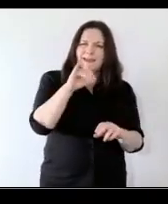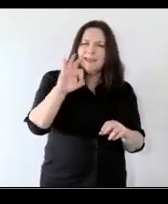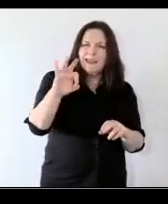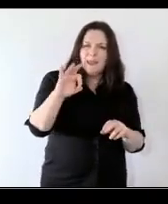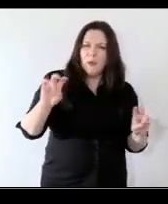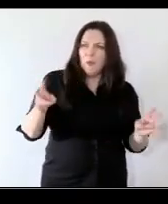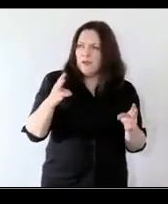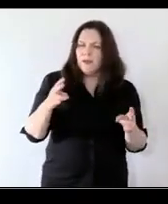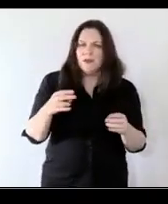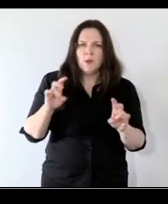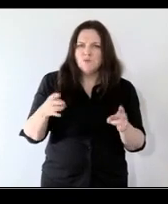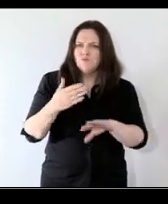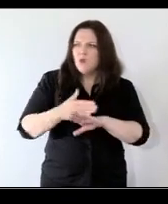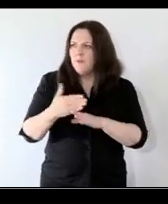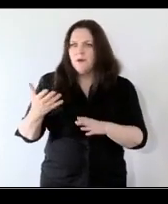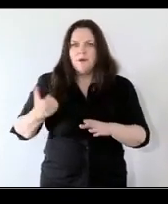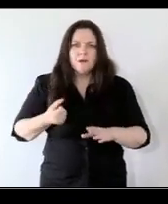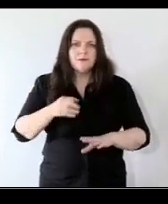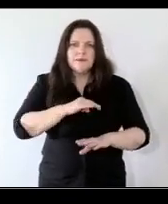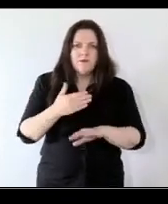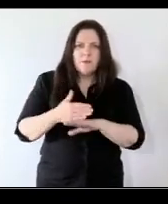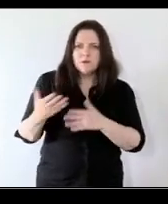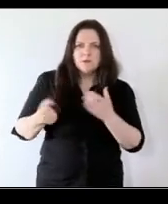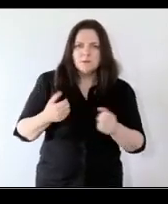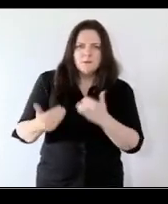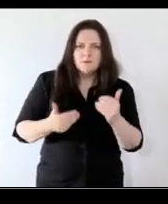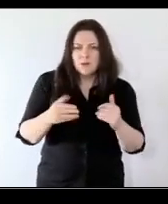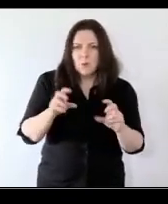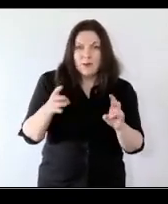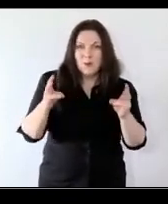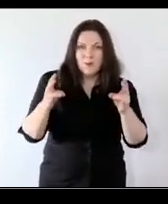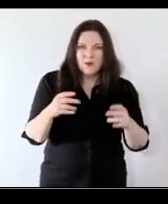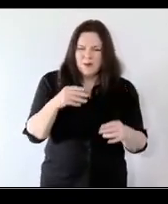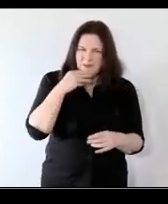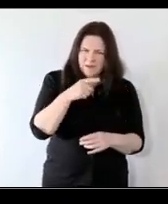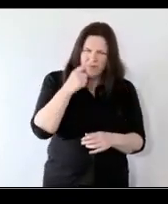future for our young people was was looking disturbingly